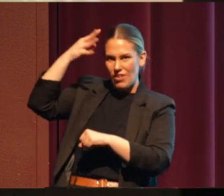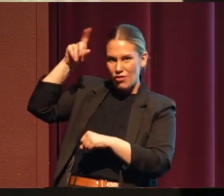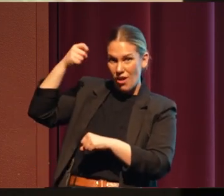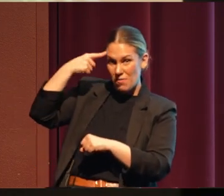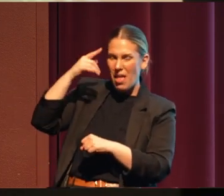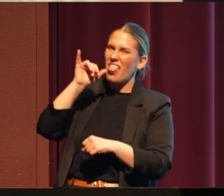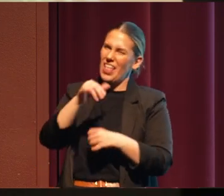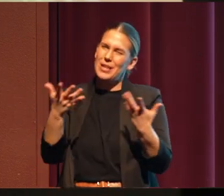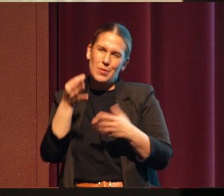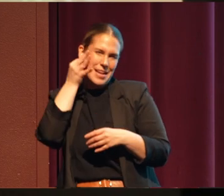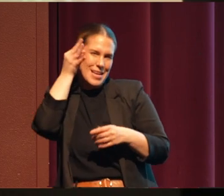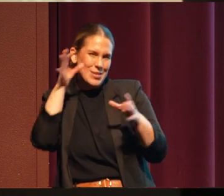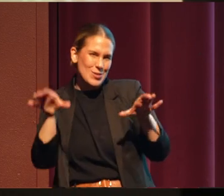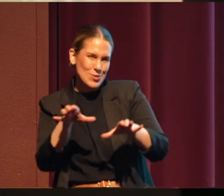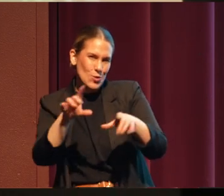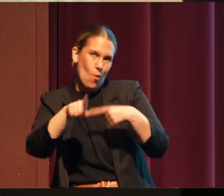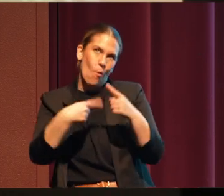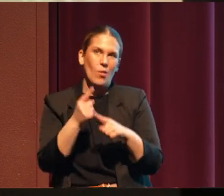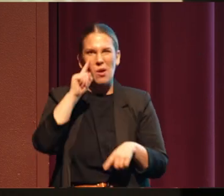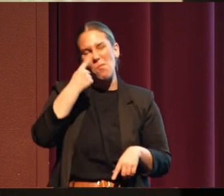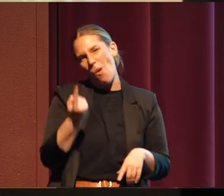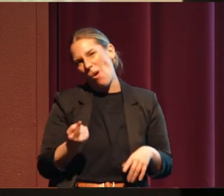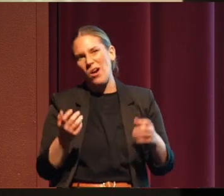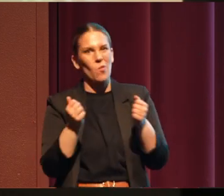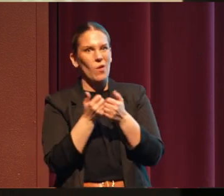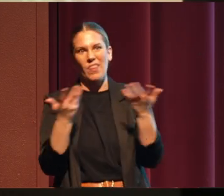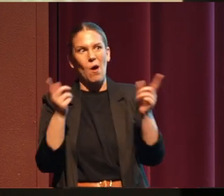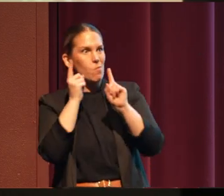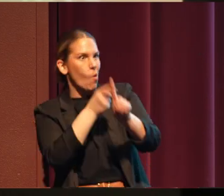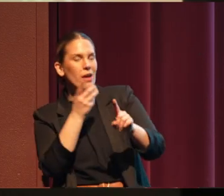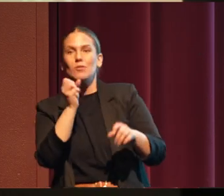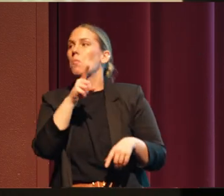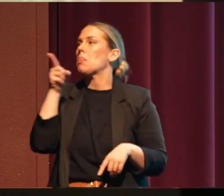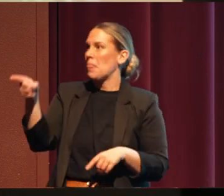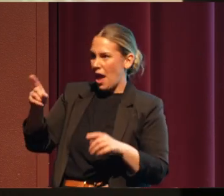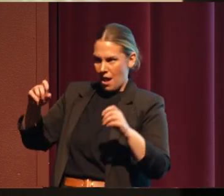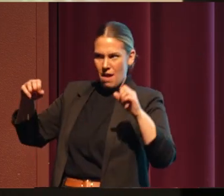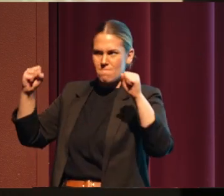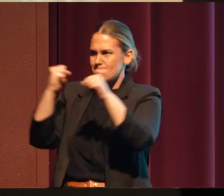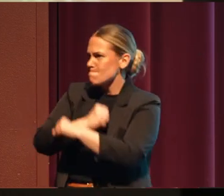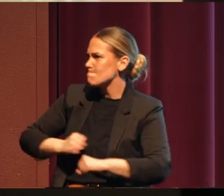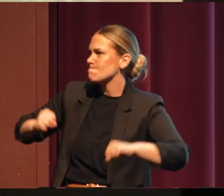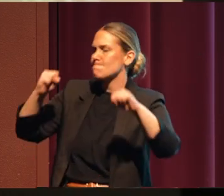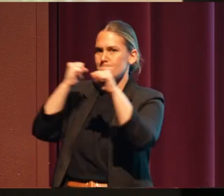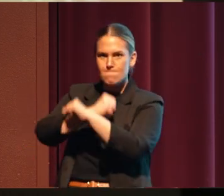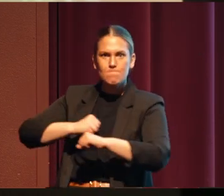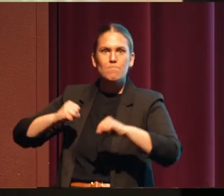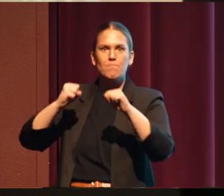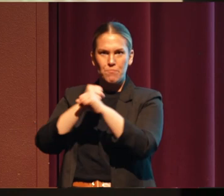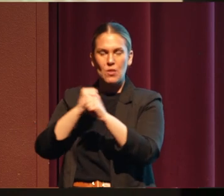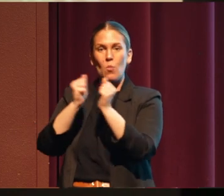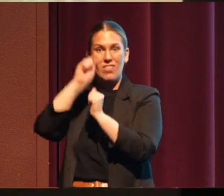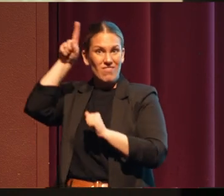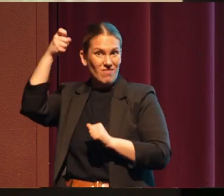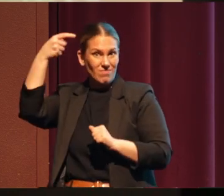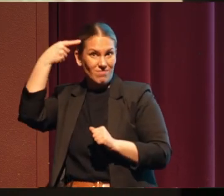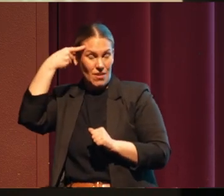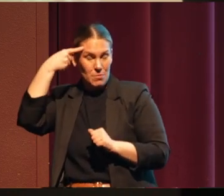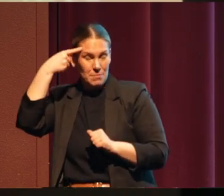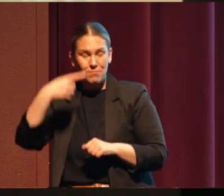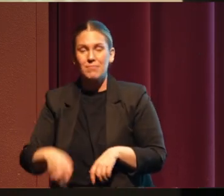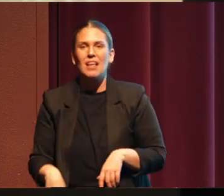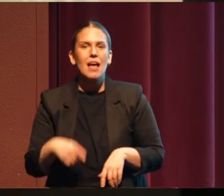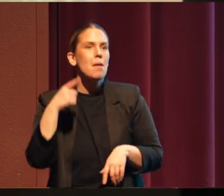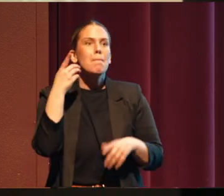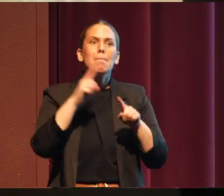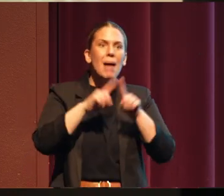decide to take on the federal government. But literally, they planned this around their kitchen tables. And they knew what was right. They knew what had been